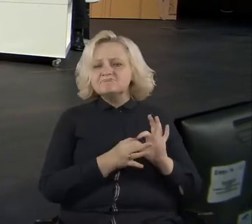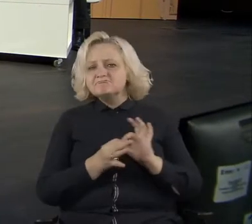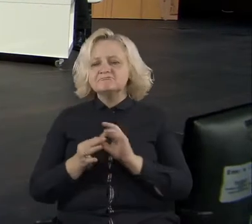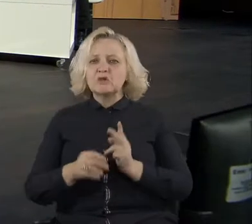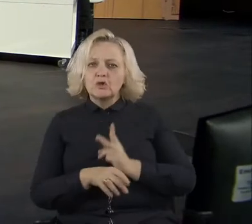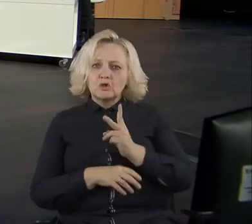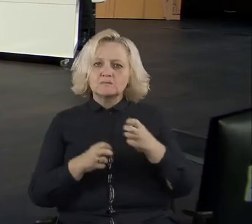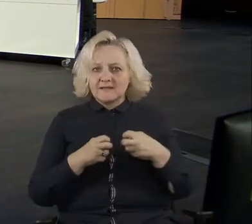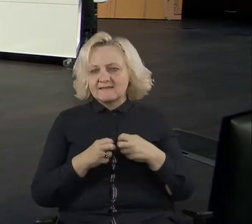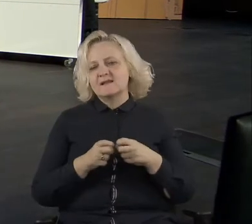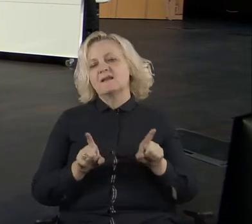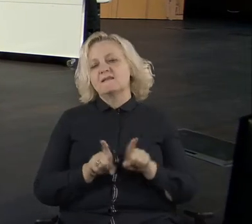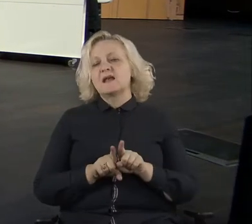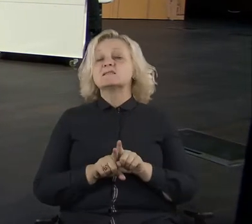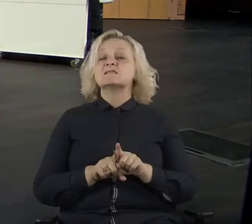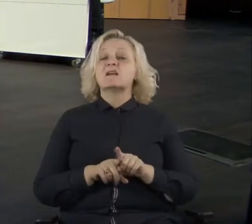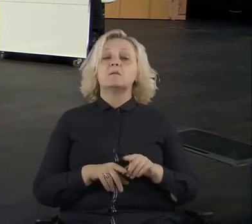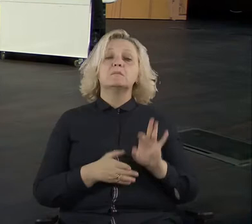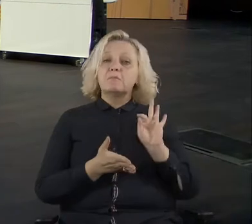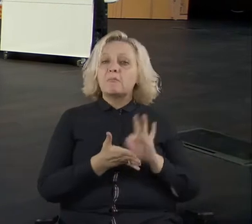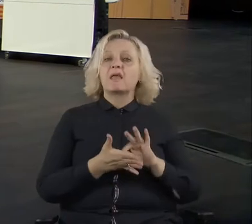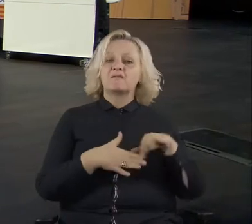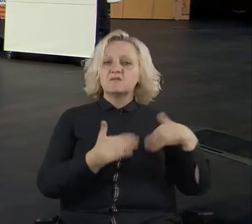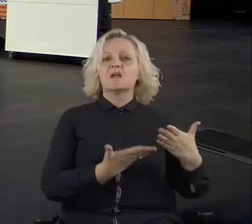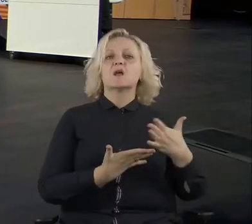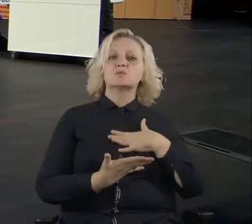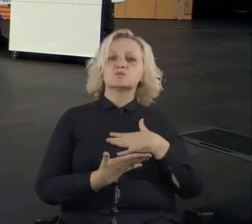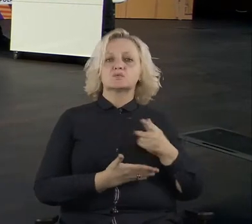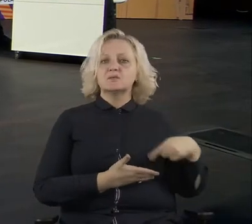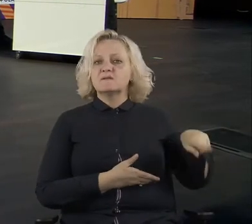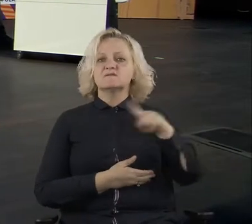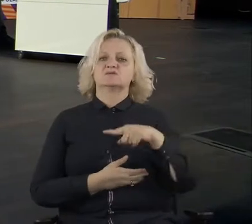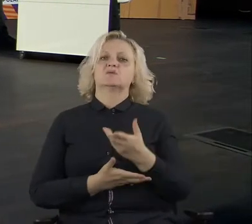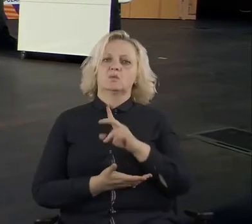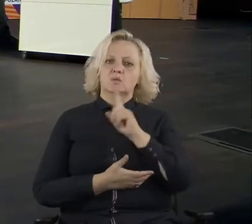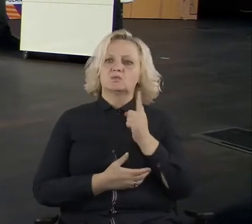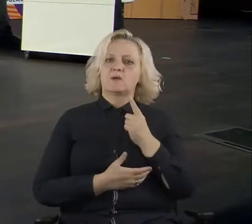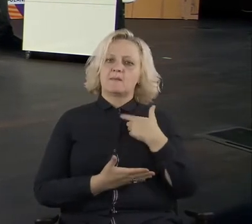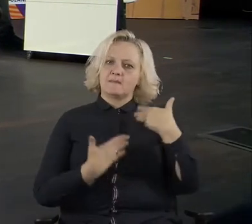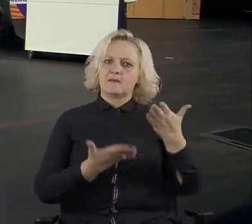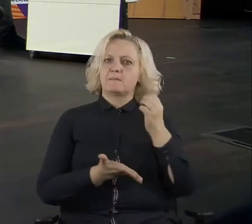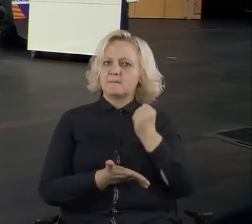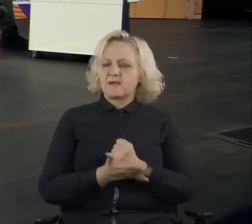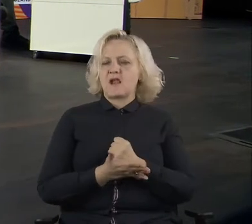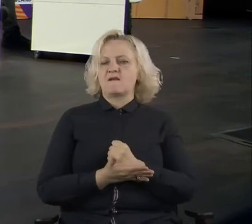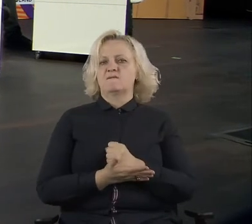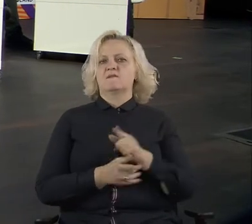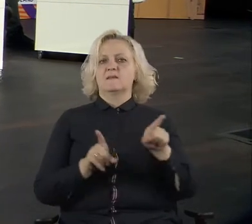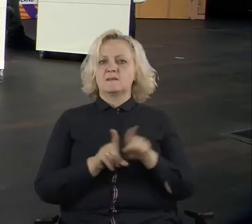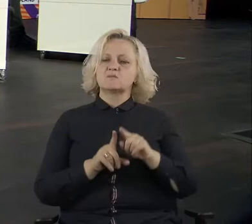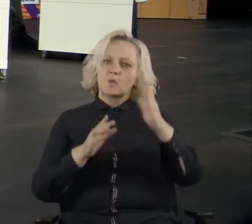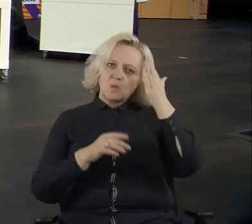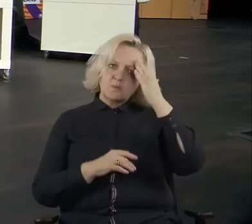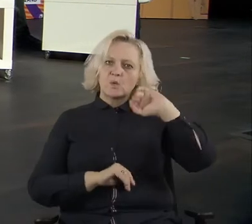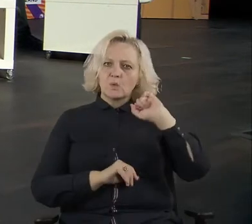sure that everybody has the right digital and media literacy skills to use it in a real and a meaningful